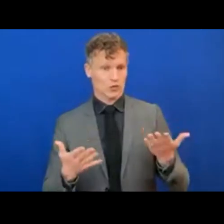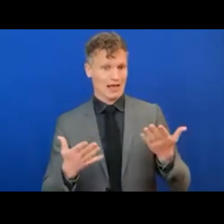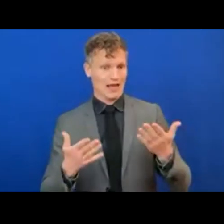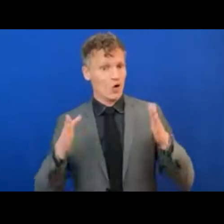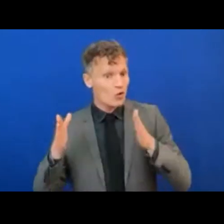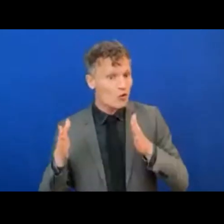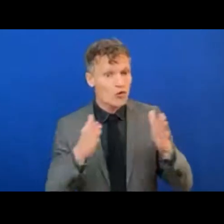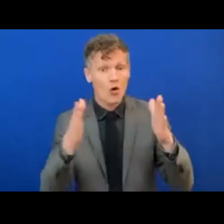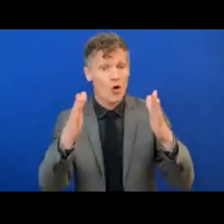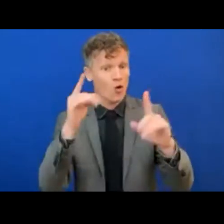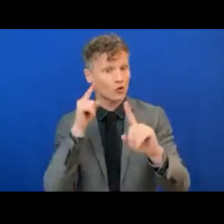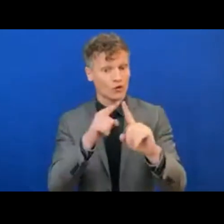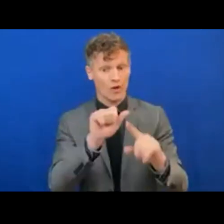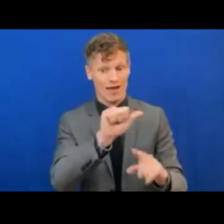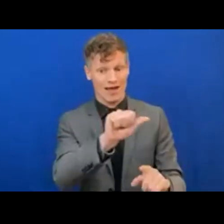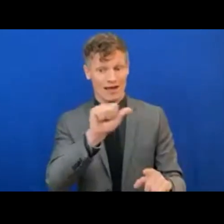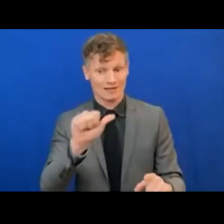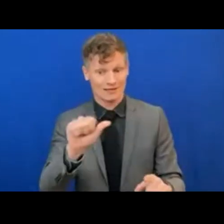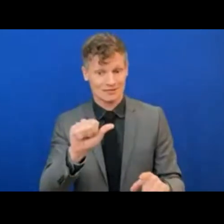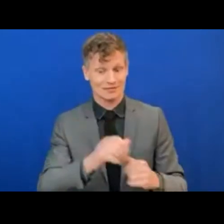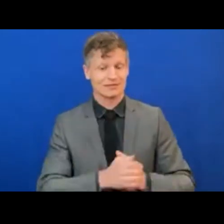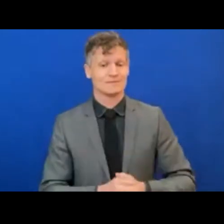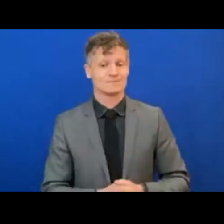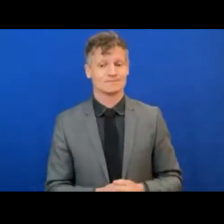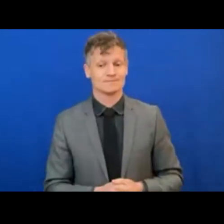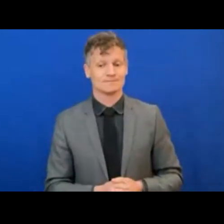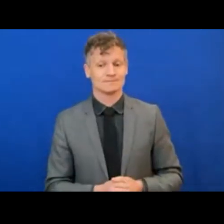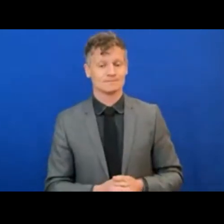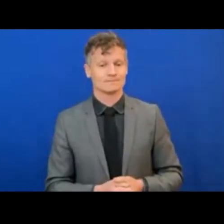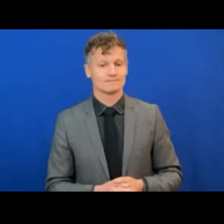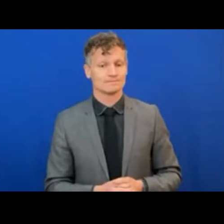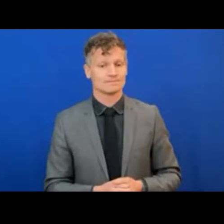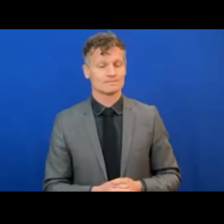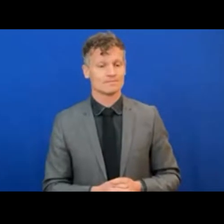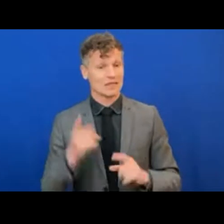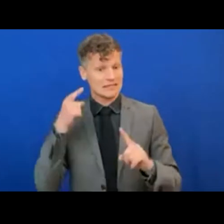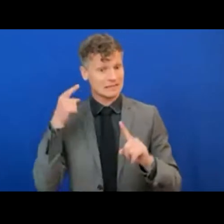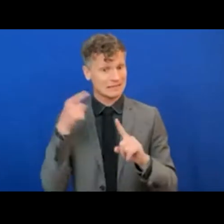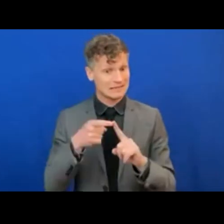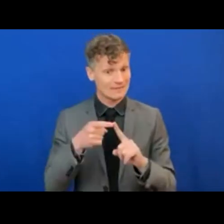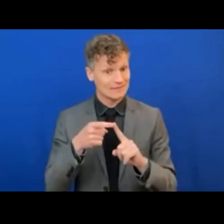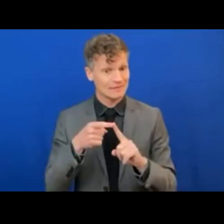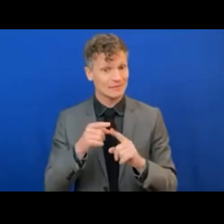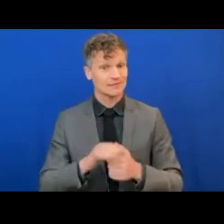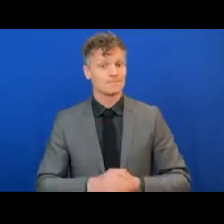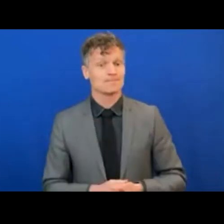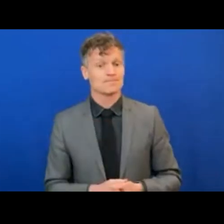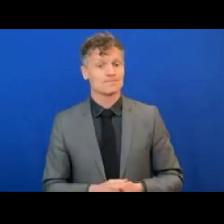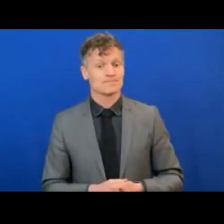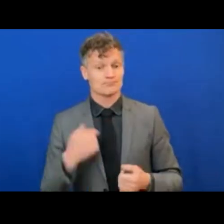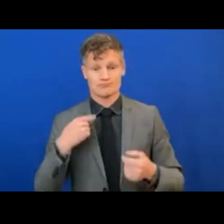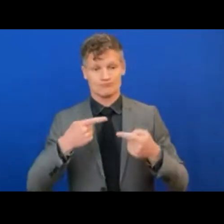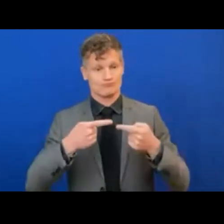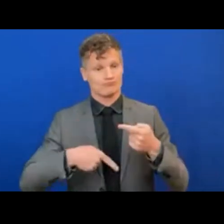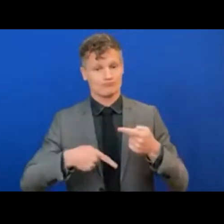address the specific needs of digital inclusion of women and girls, youth and elderly, persons with